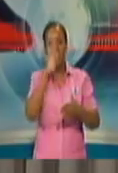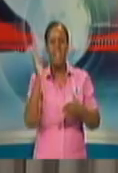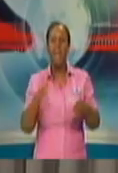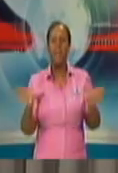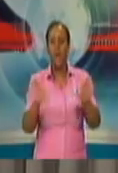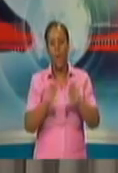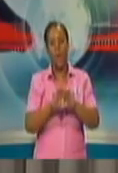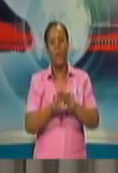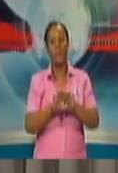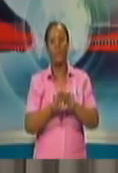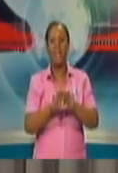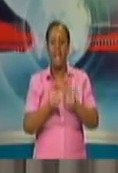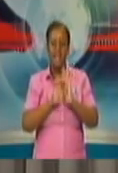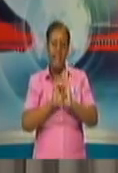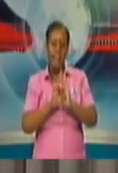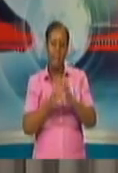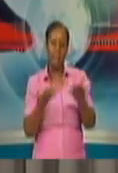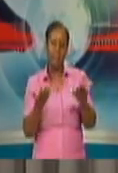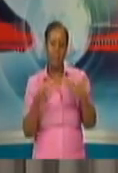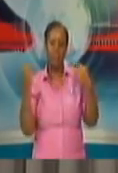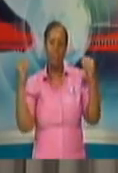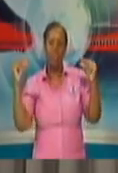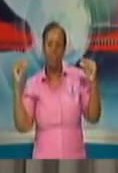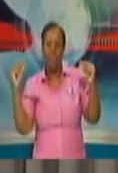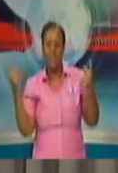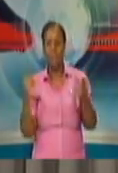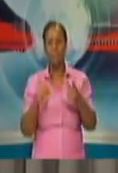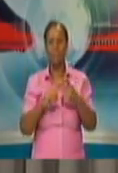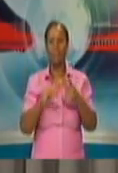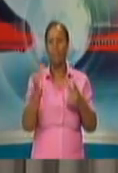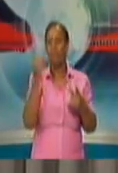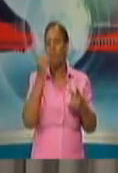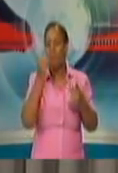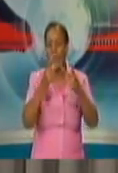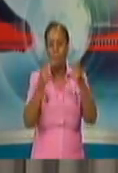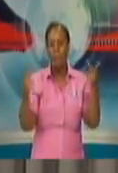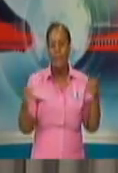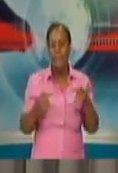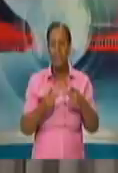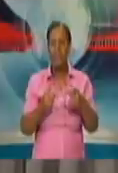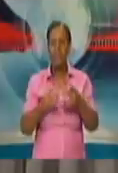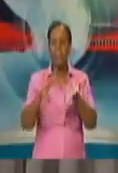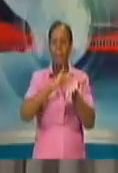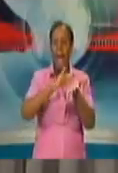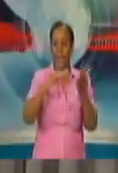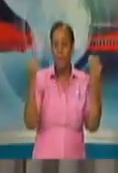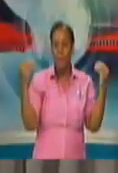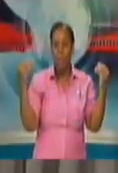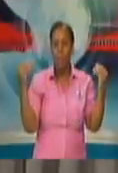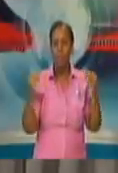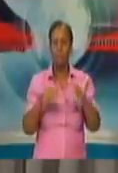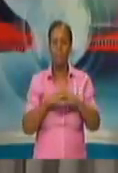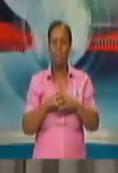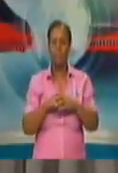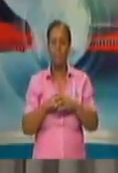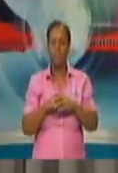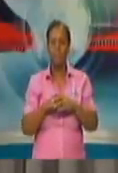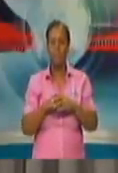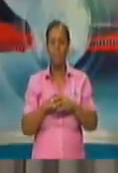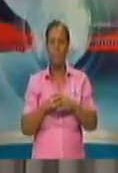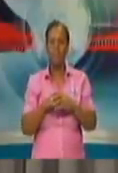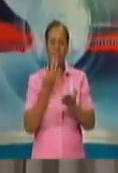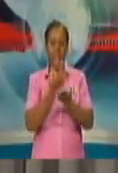and food marts remained open. Pharmacies, agro-shops, agricultural activities, hardware and electrical stores, financial